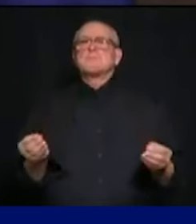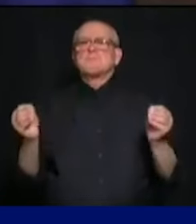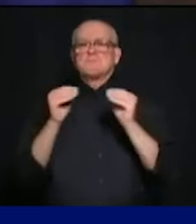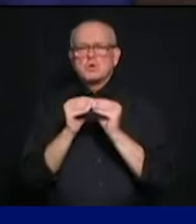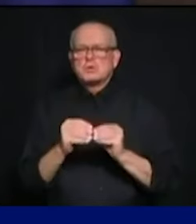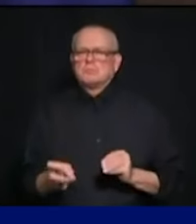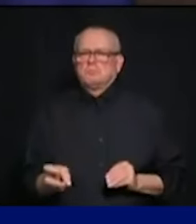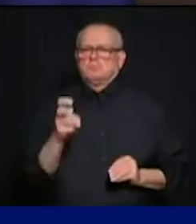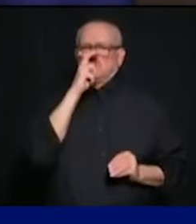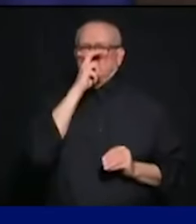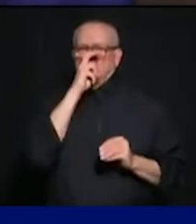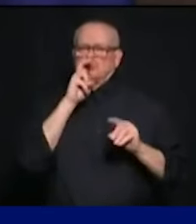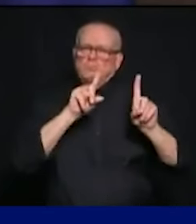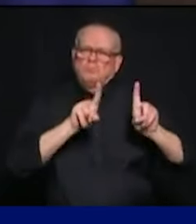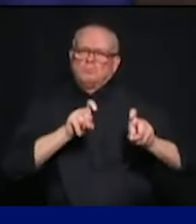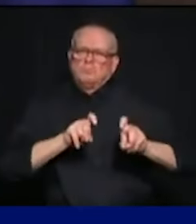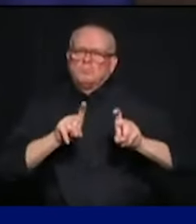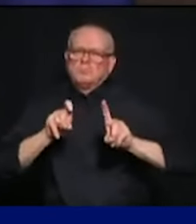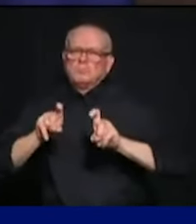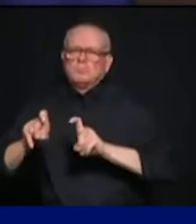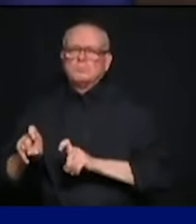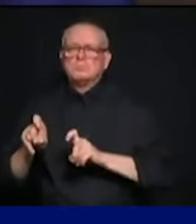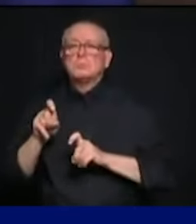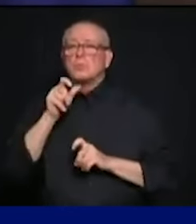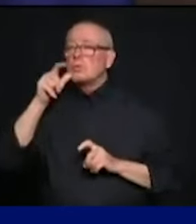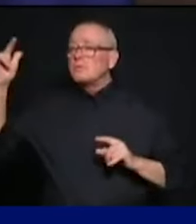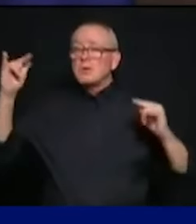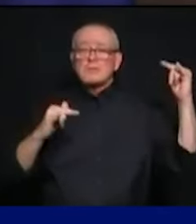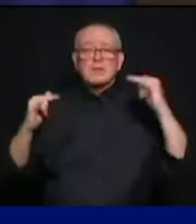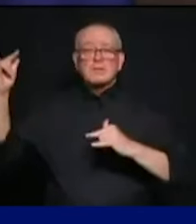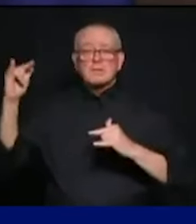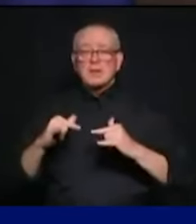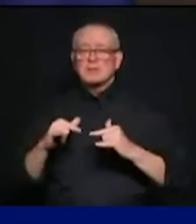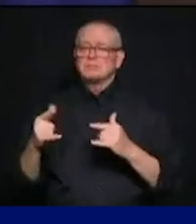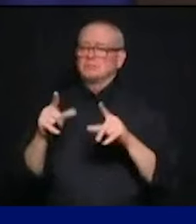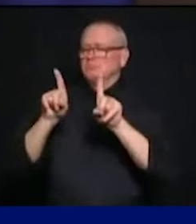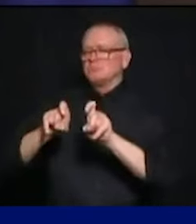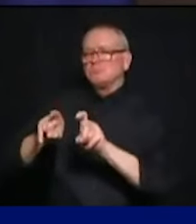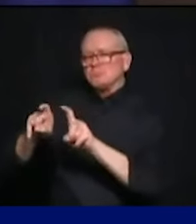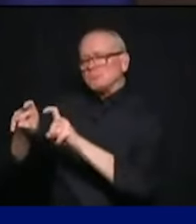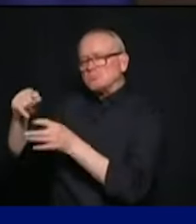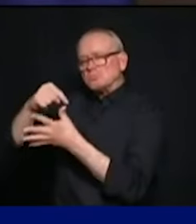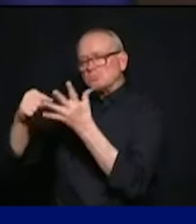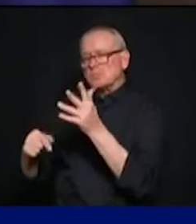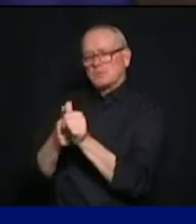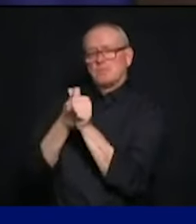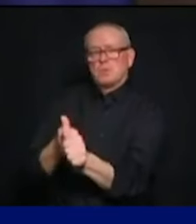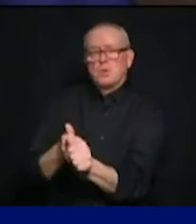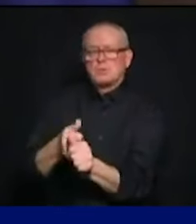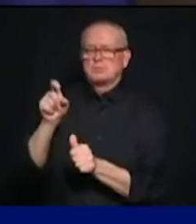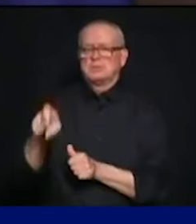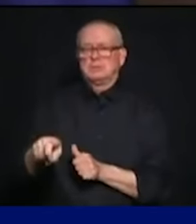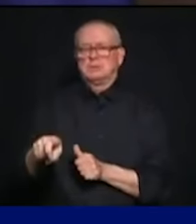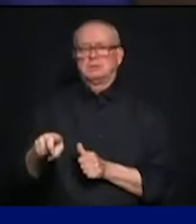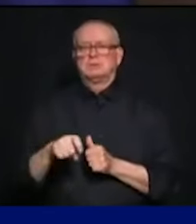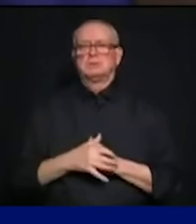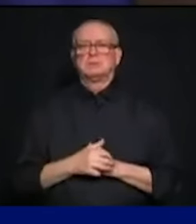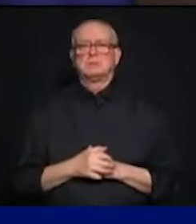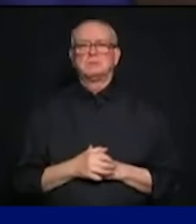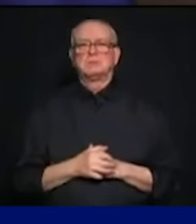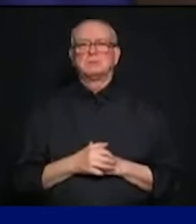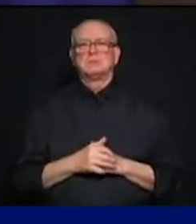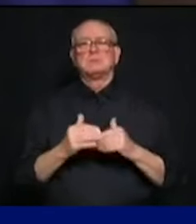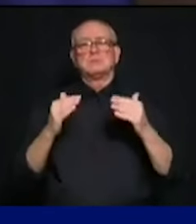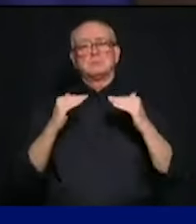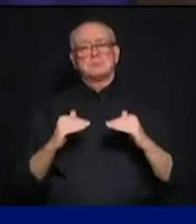screening and quarantining international arrivals. Number four, we will strictly enforce quarantine orders to